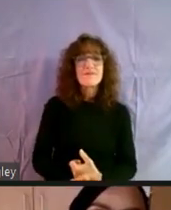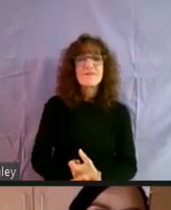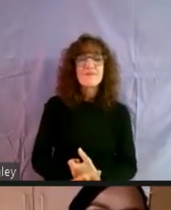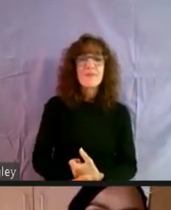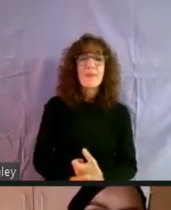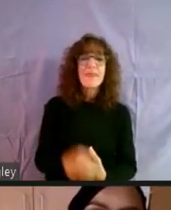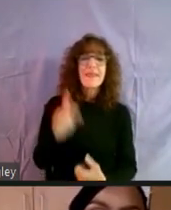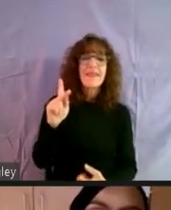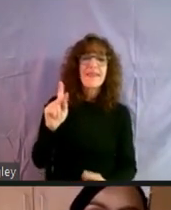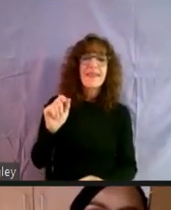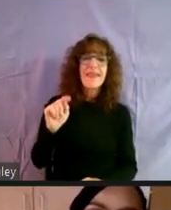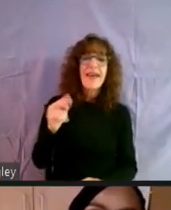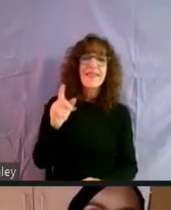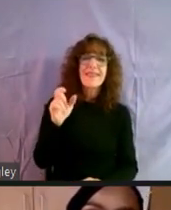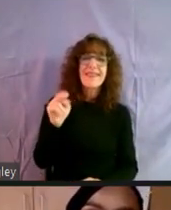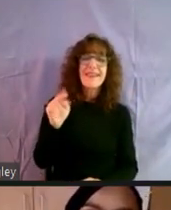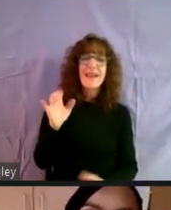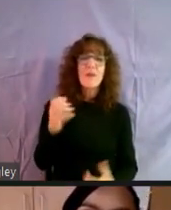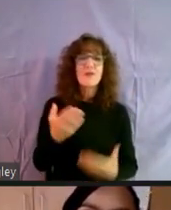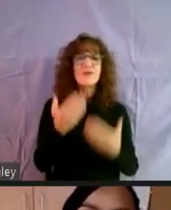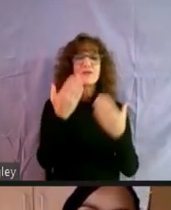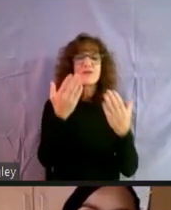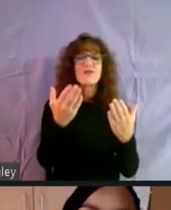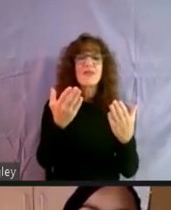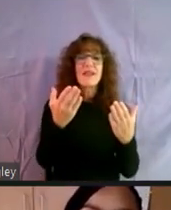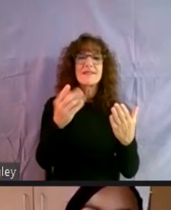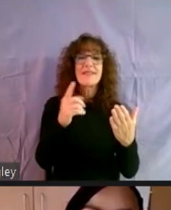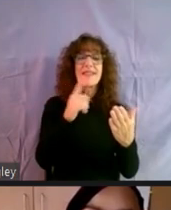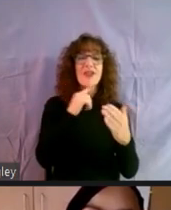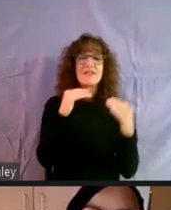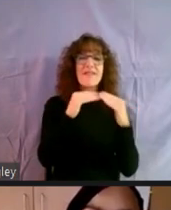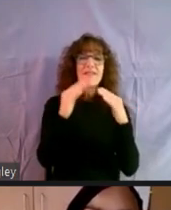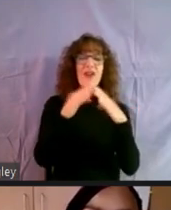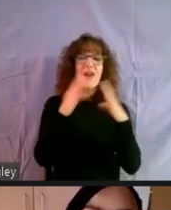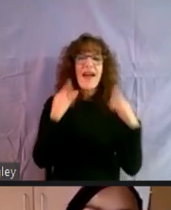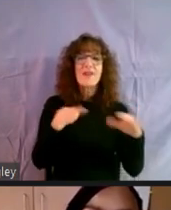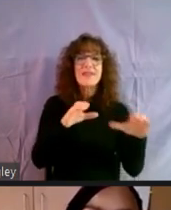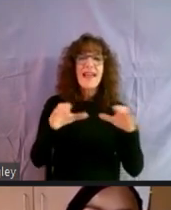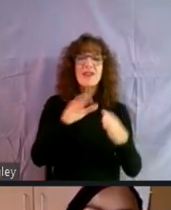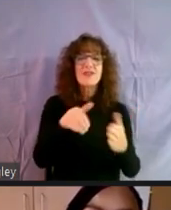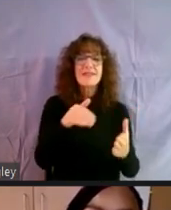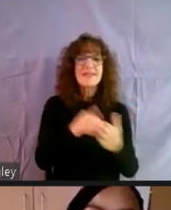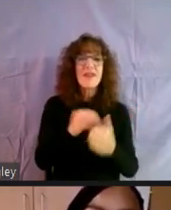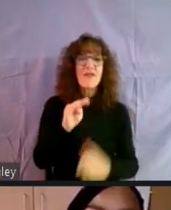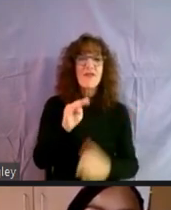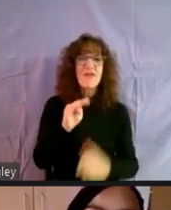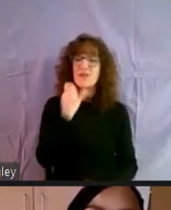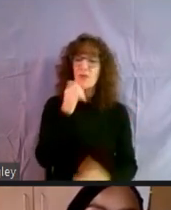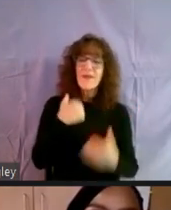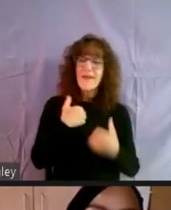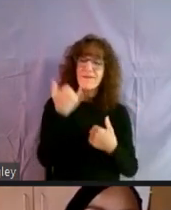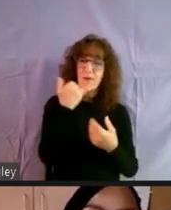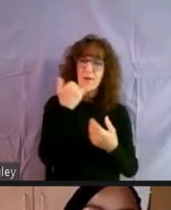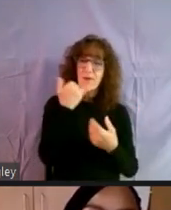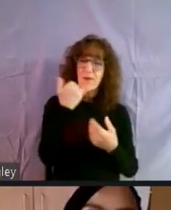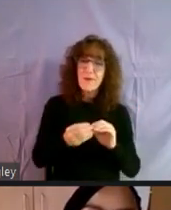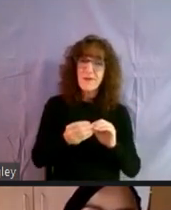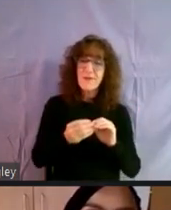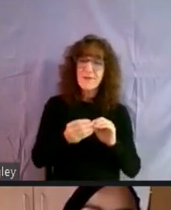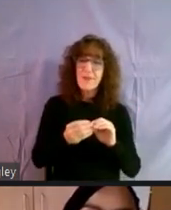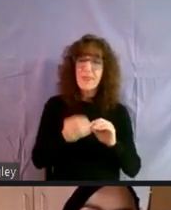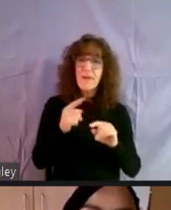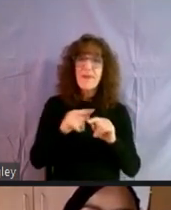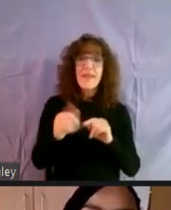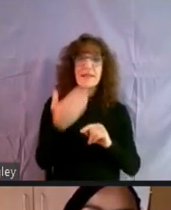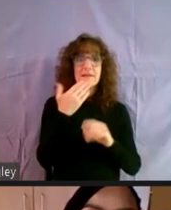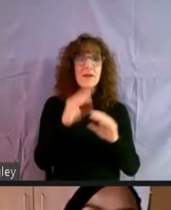Yeah. Kathleen. I'm just going to suggest there's the, um, Fair Housing Action Center of Maryland. I don't happen to have their telephone number, but, um, that's